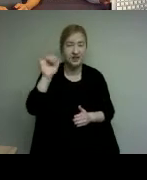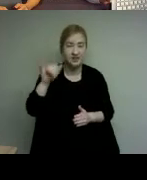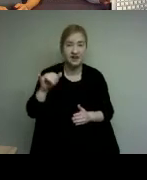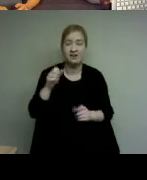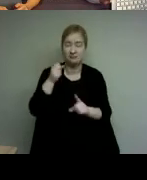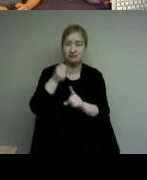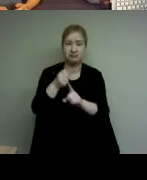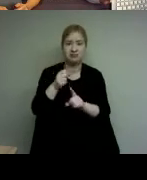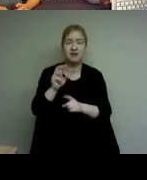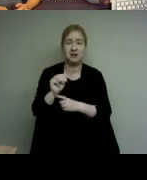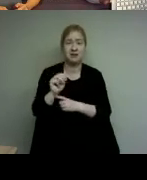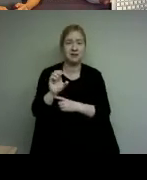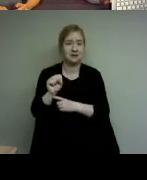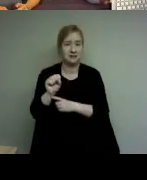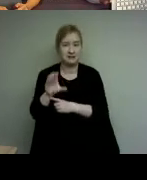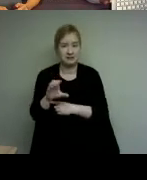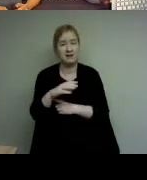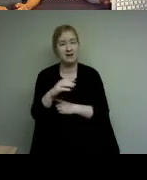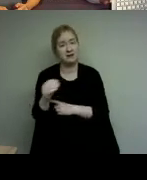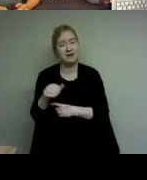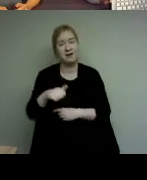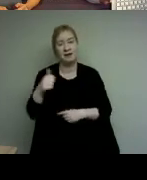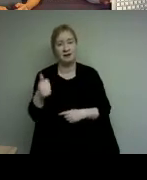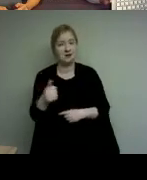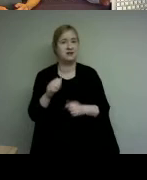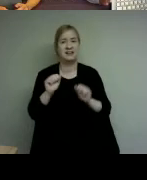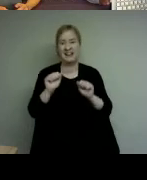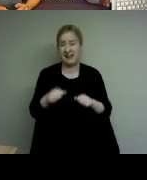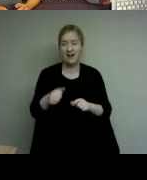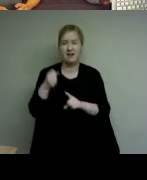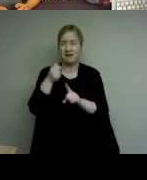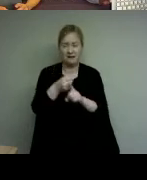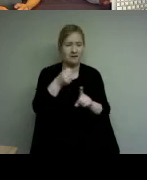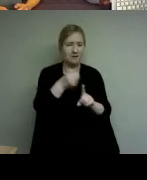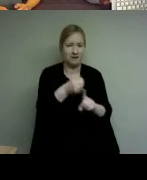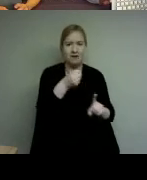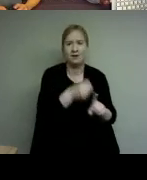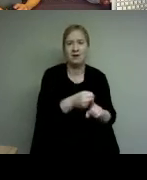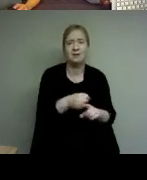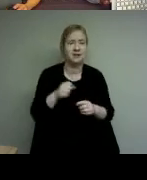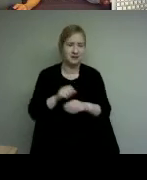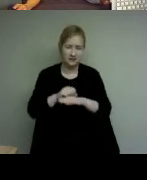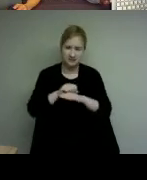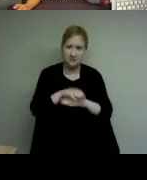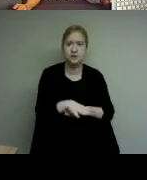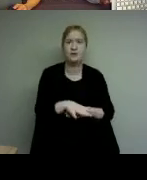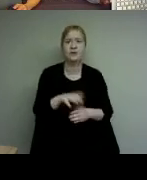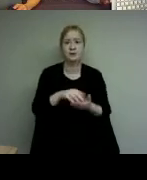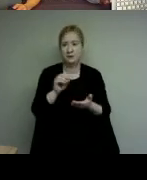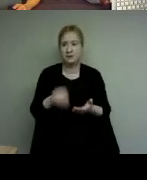and others that has the ability to impact and influence young minds to pursue